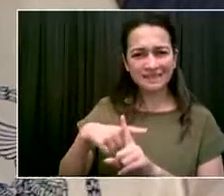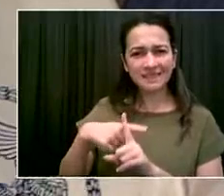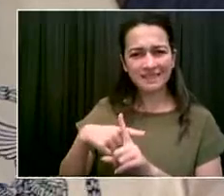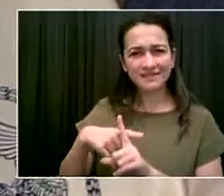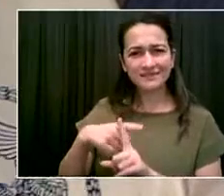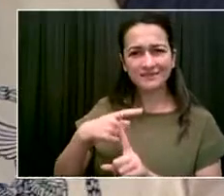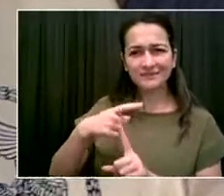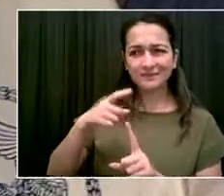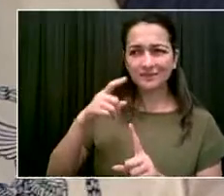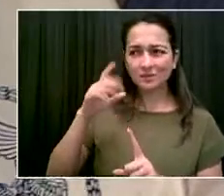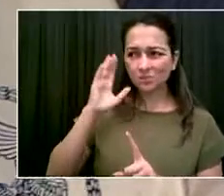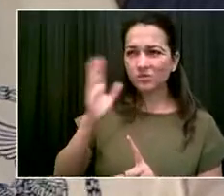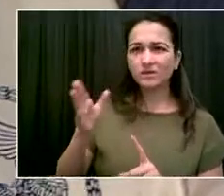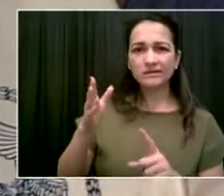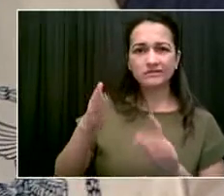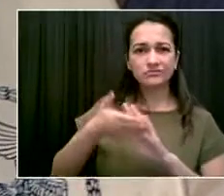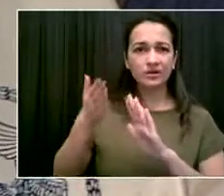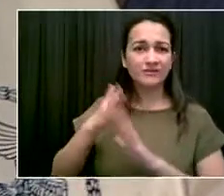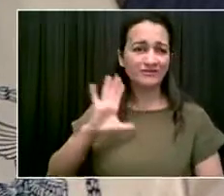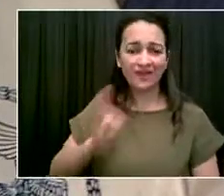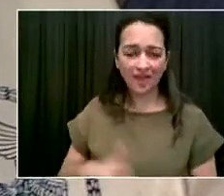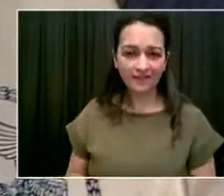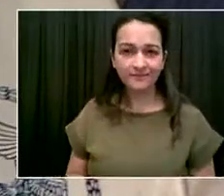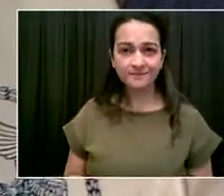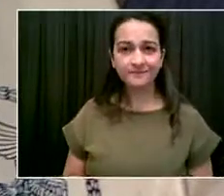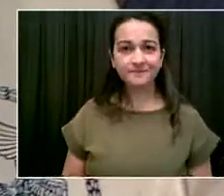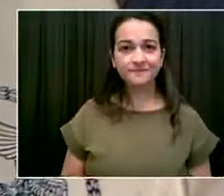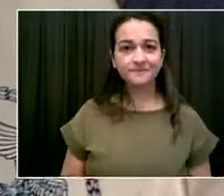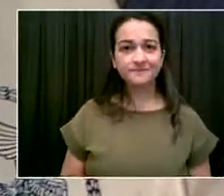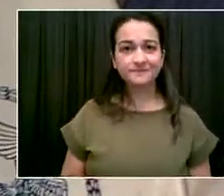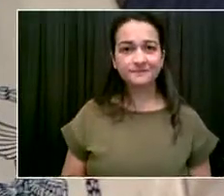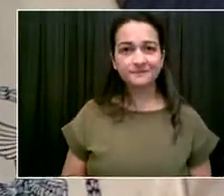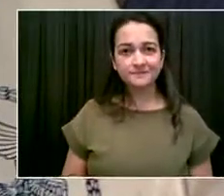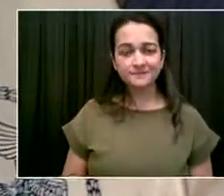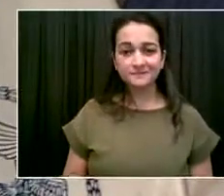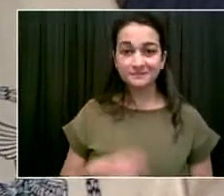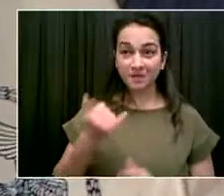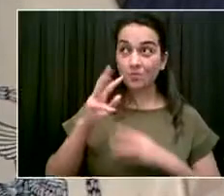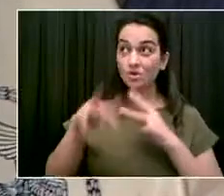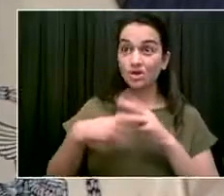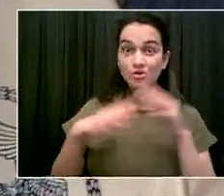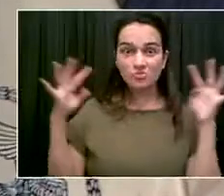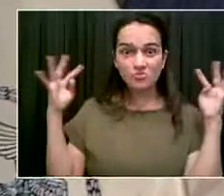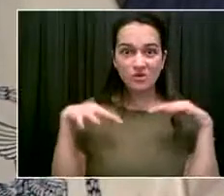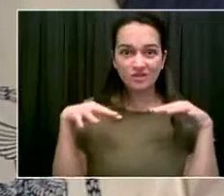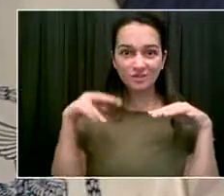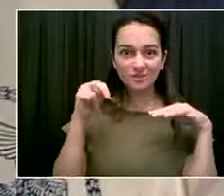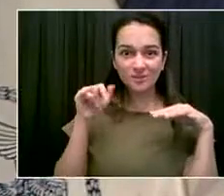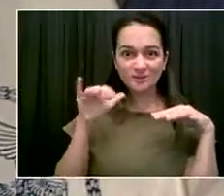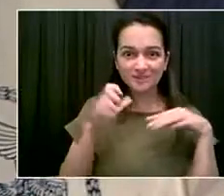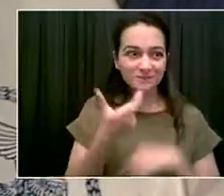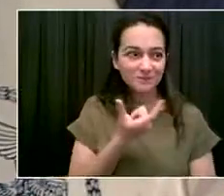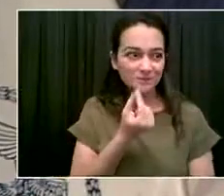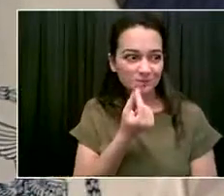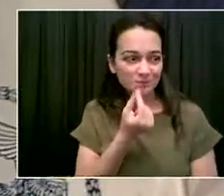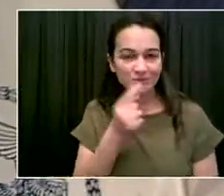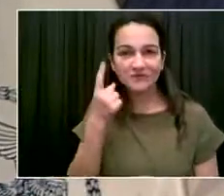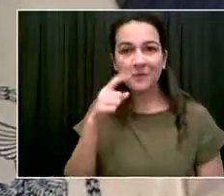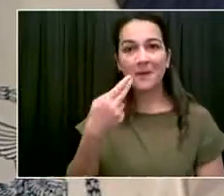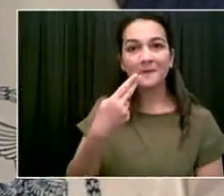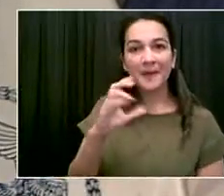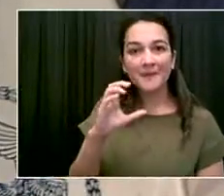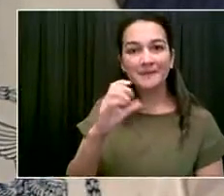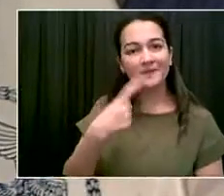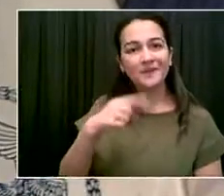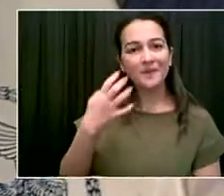important for the city. It is getting worldwide attention. It is a message to the whole world that New York City is back. New York City is strong. That's really important.